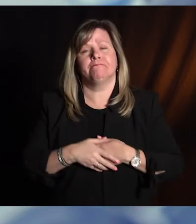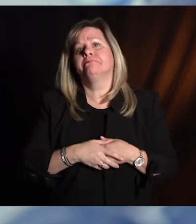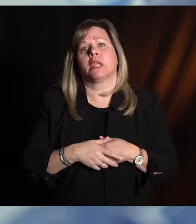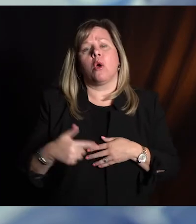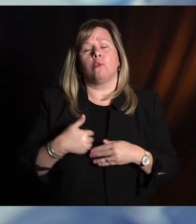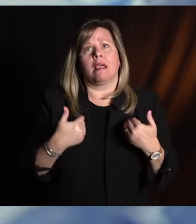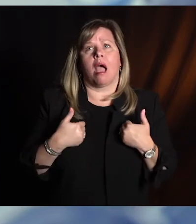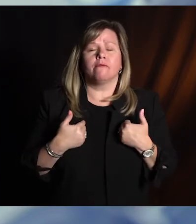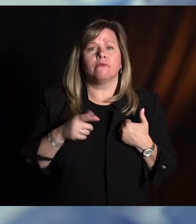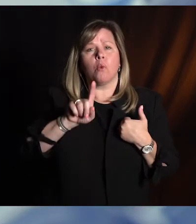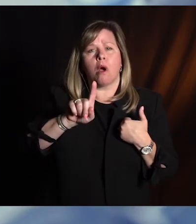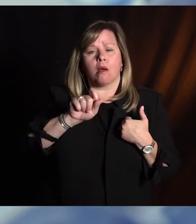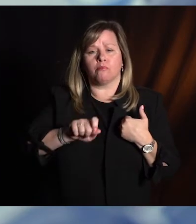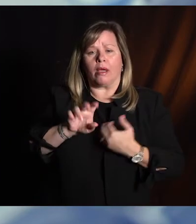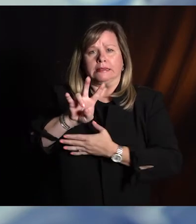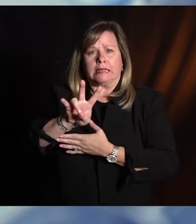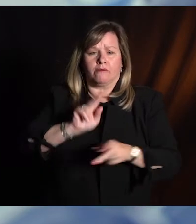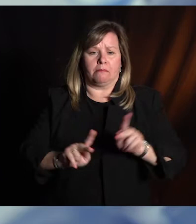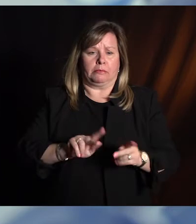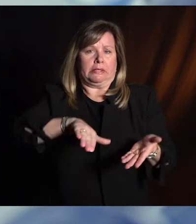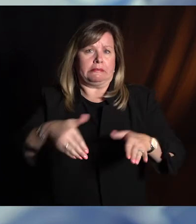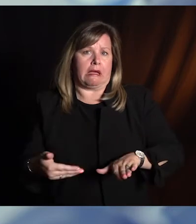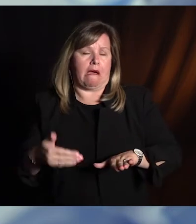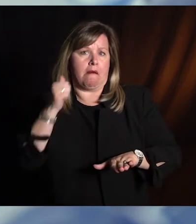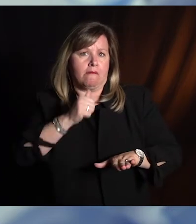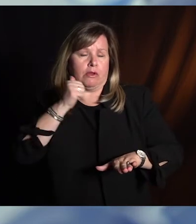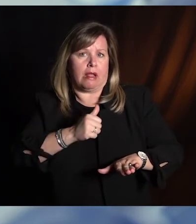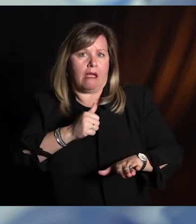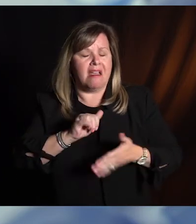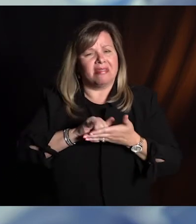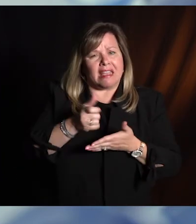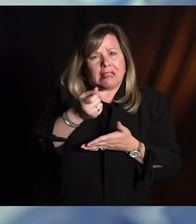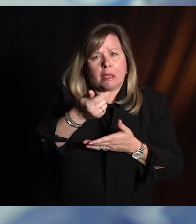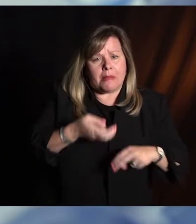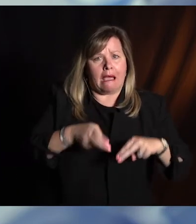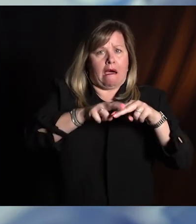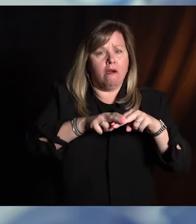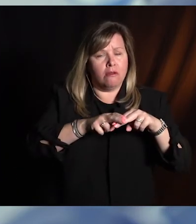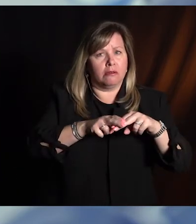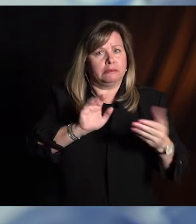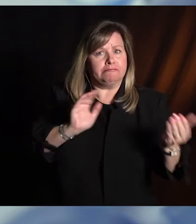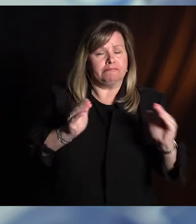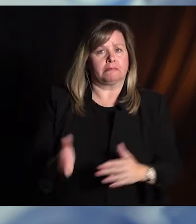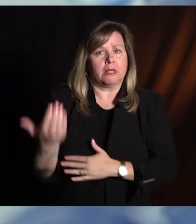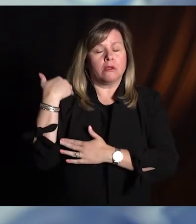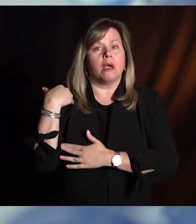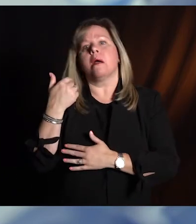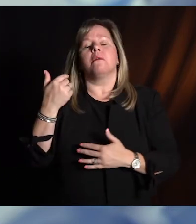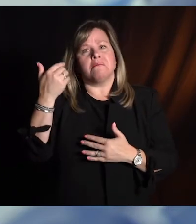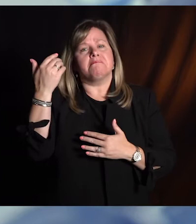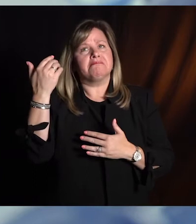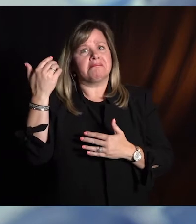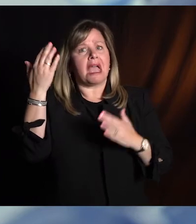.7 deaths per day here in Kent County. It's a little higher than where we have been. That's expected because that